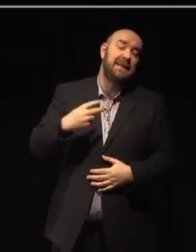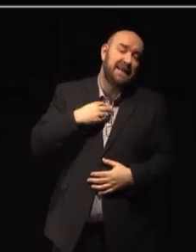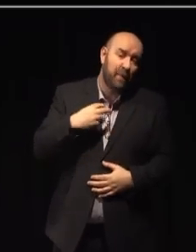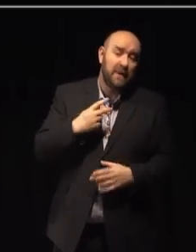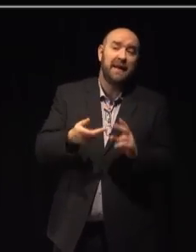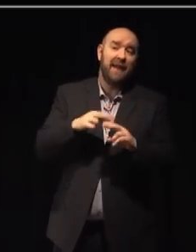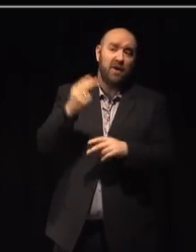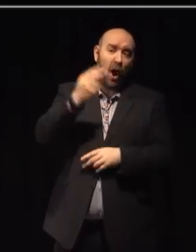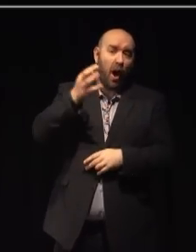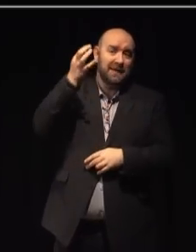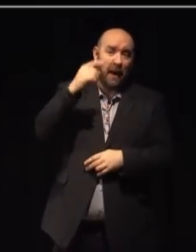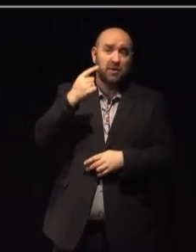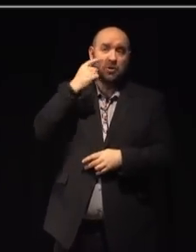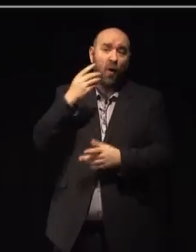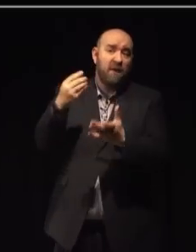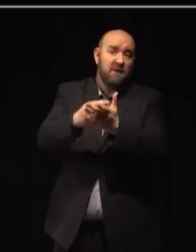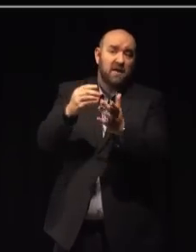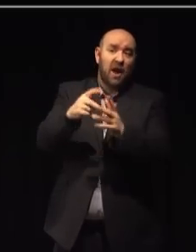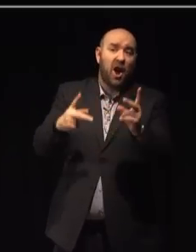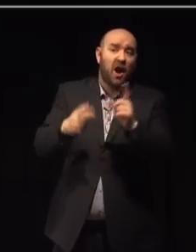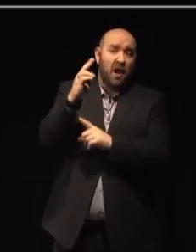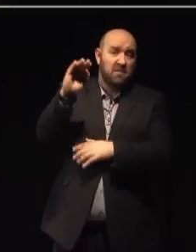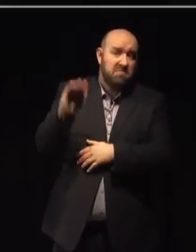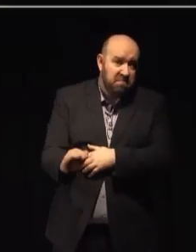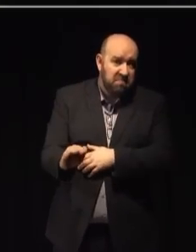any further fall in its grant in aid.